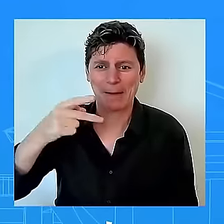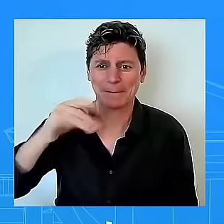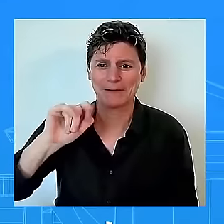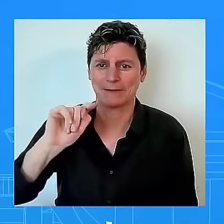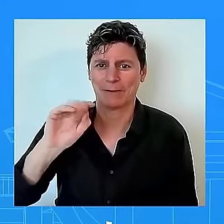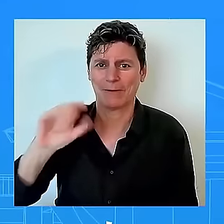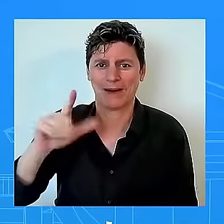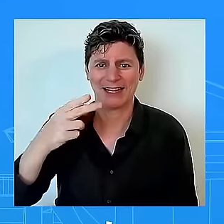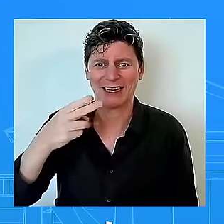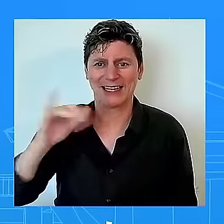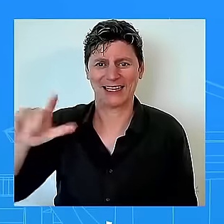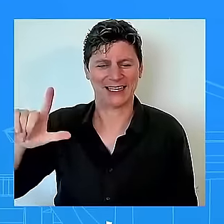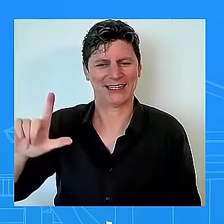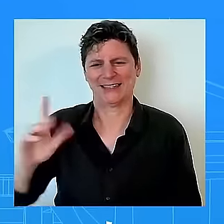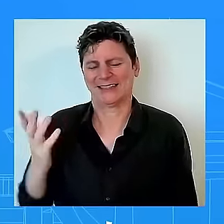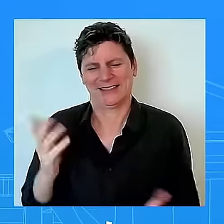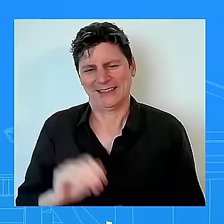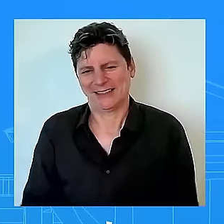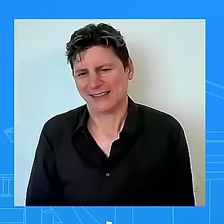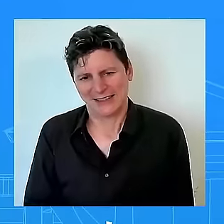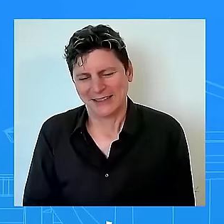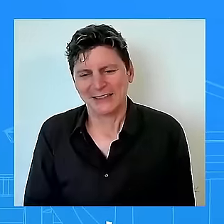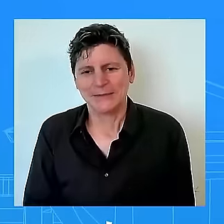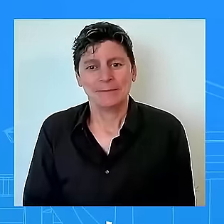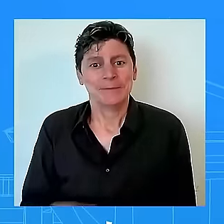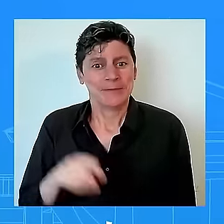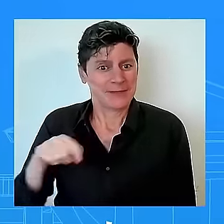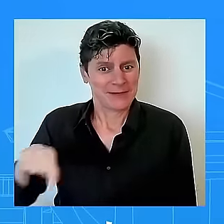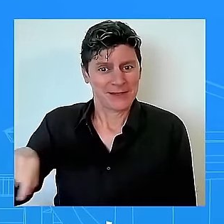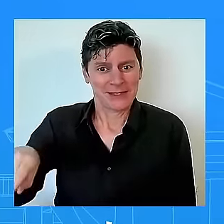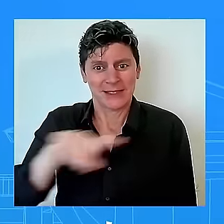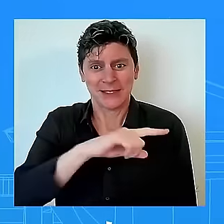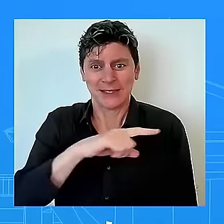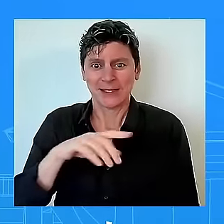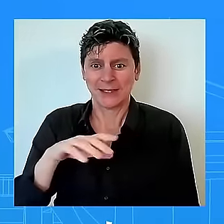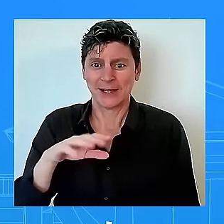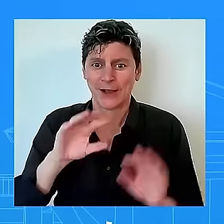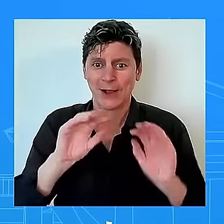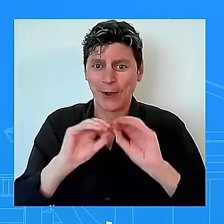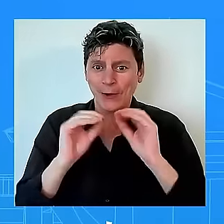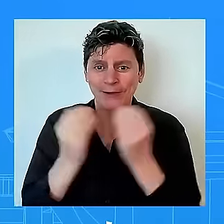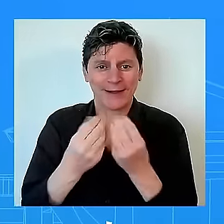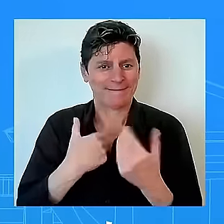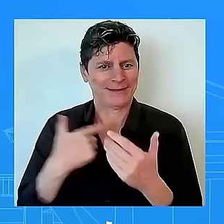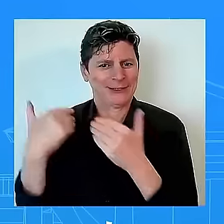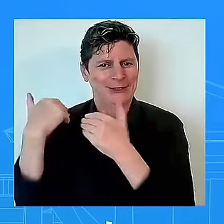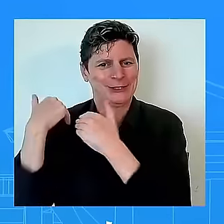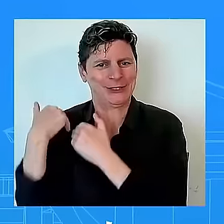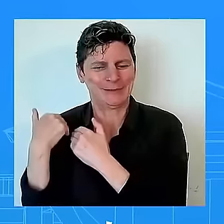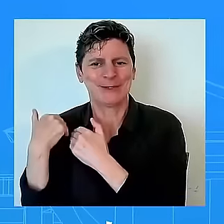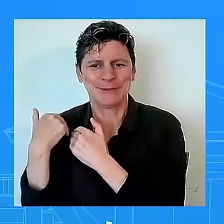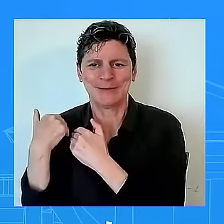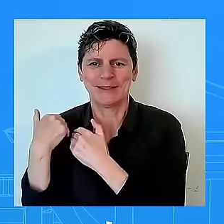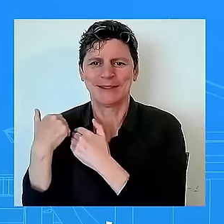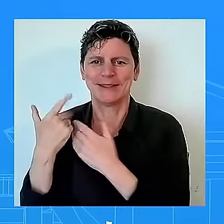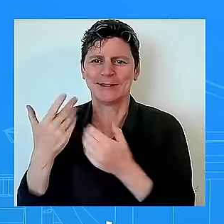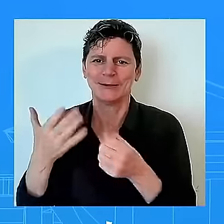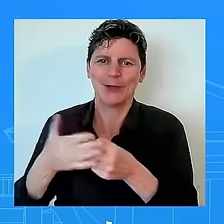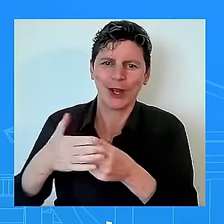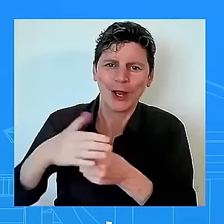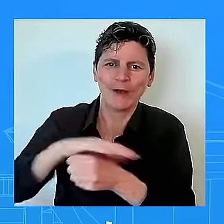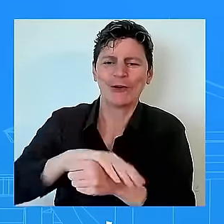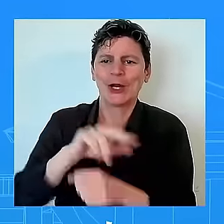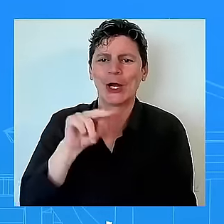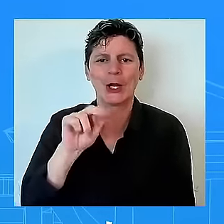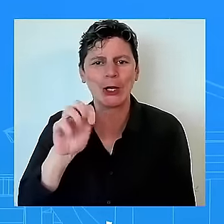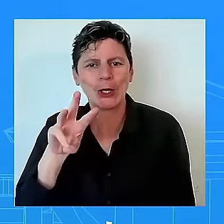news organizations have the obligation right you are all obligated uh to cover events like january 6 as i mentioned